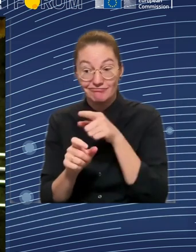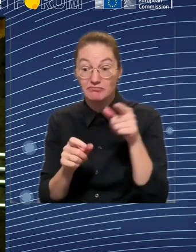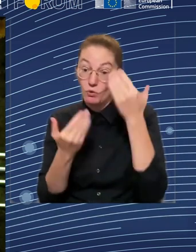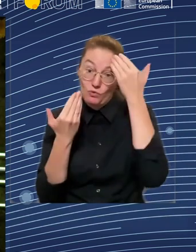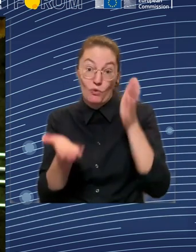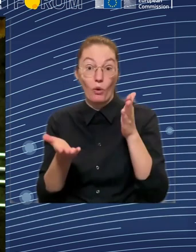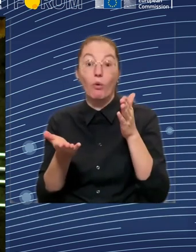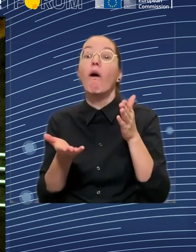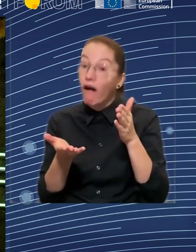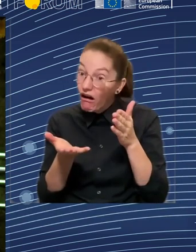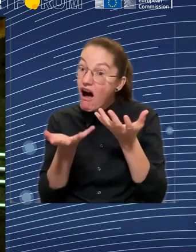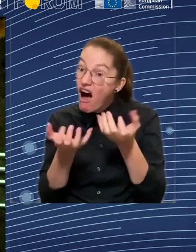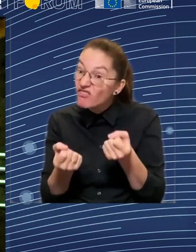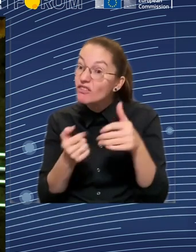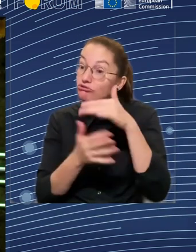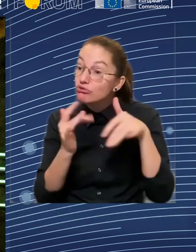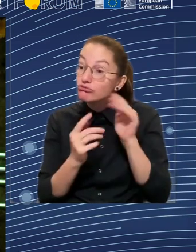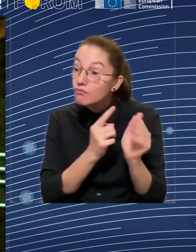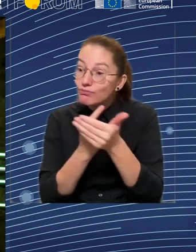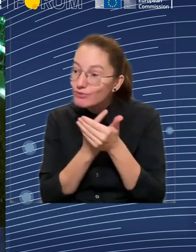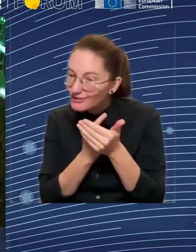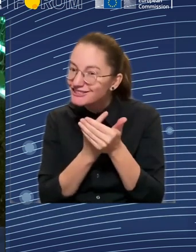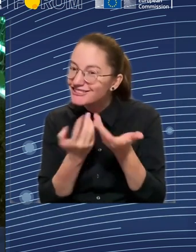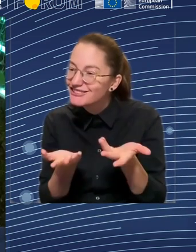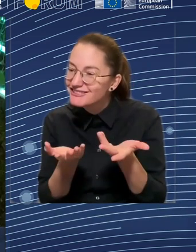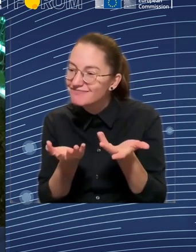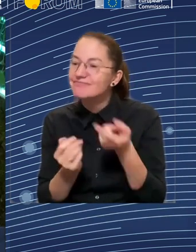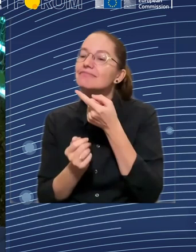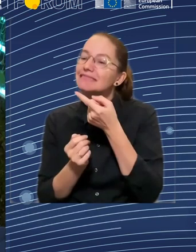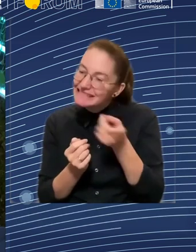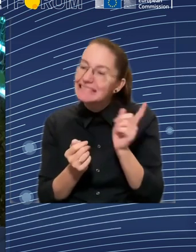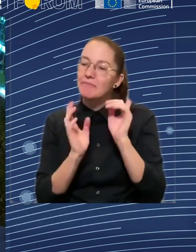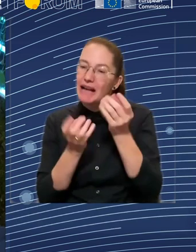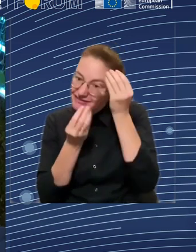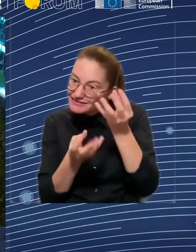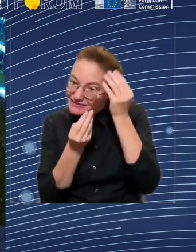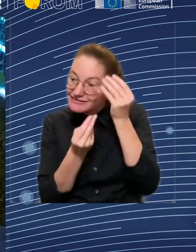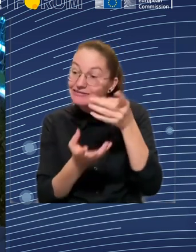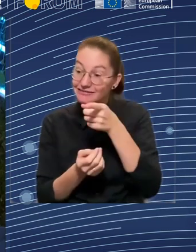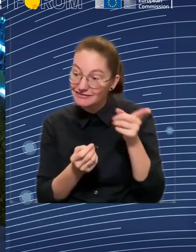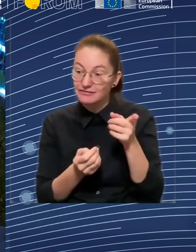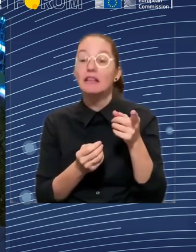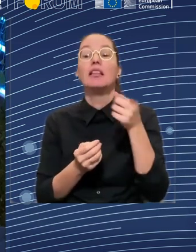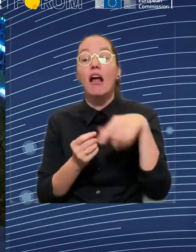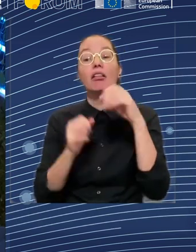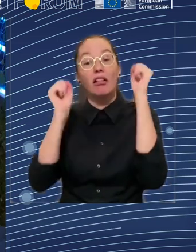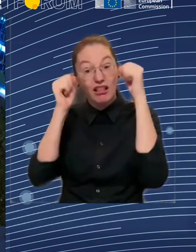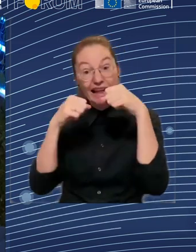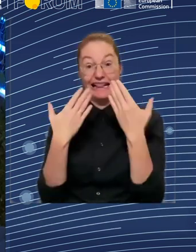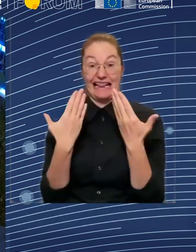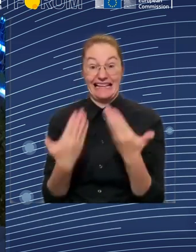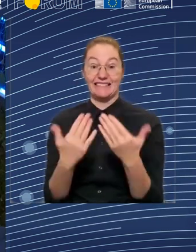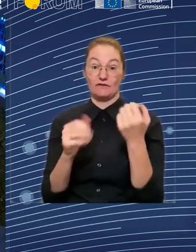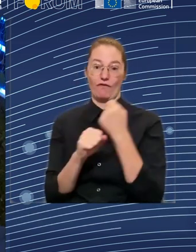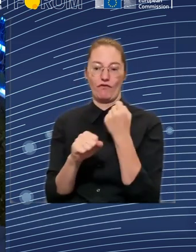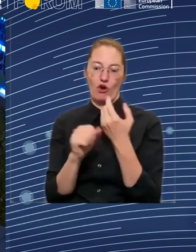especially those that are at risk of under-coverage, with information about their rights and what they can expect. Of course, it is